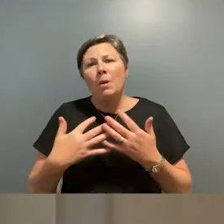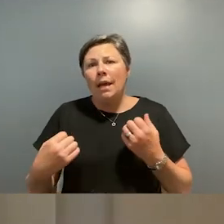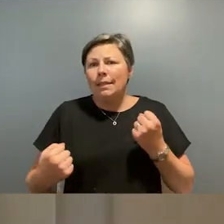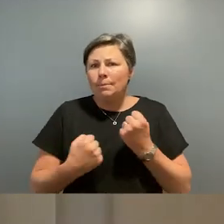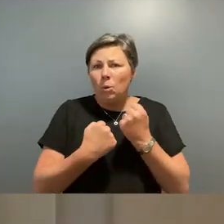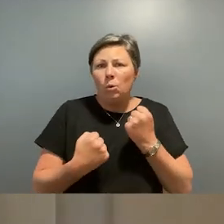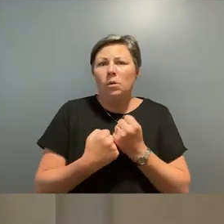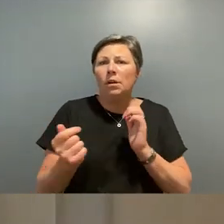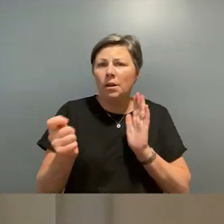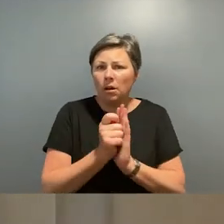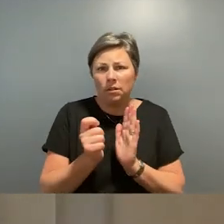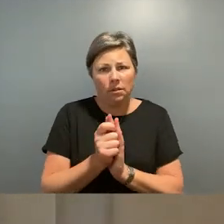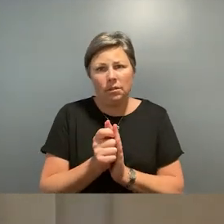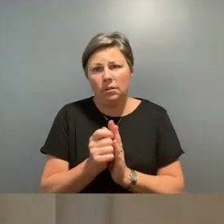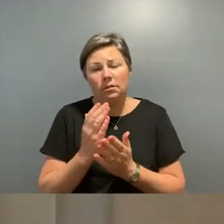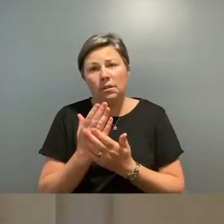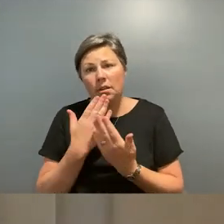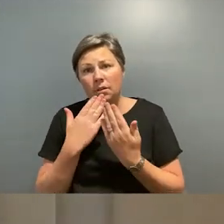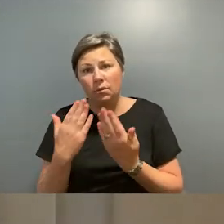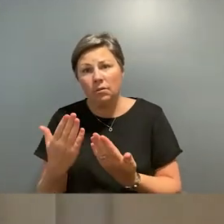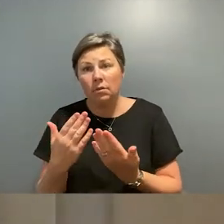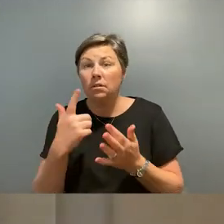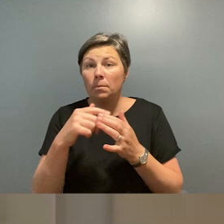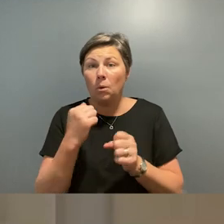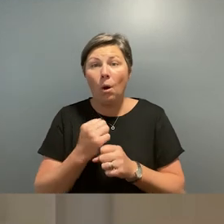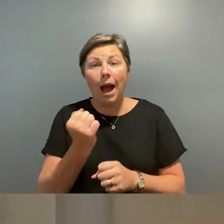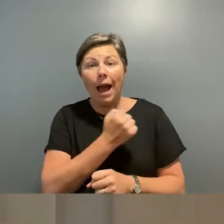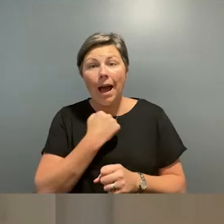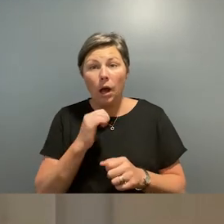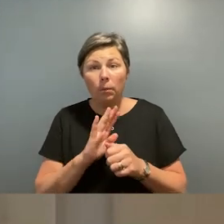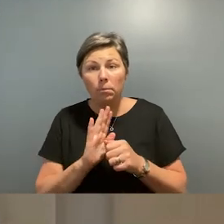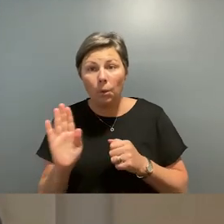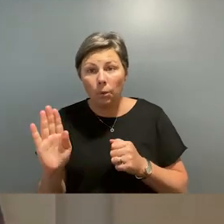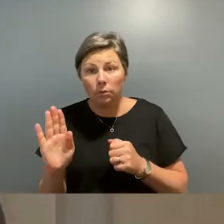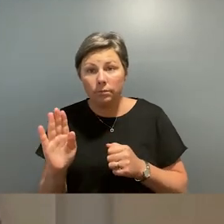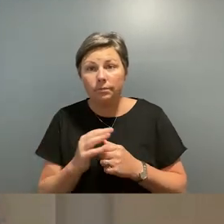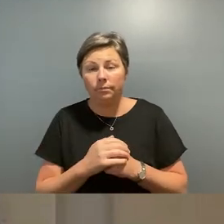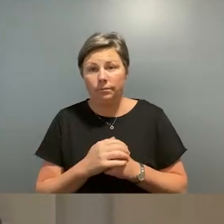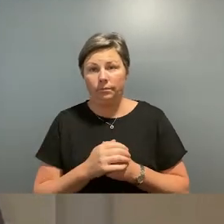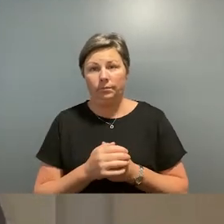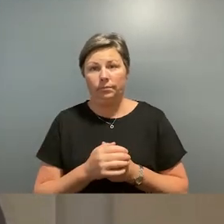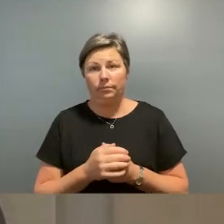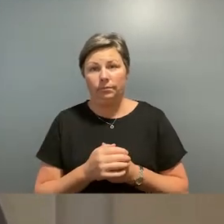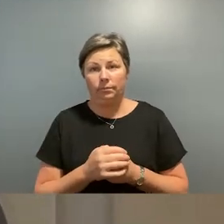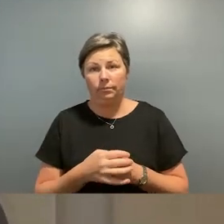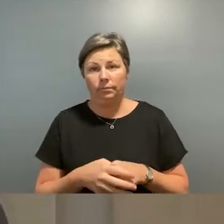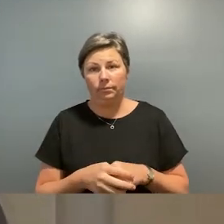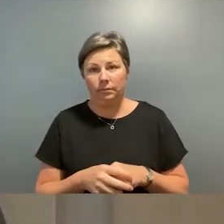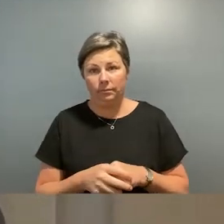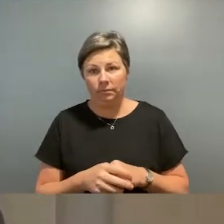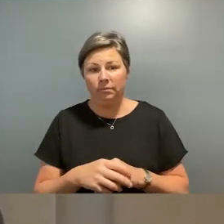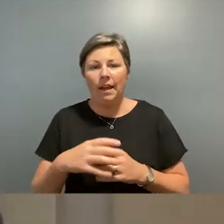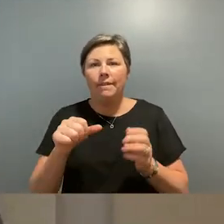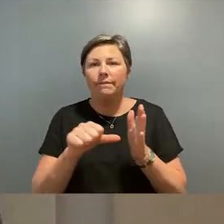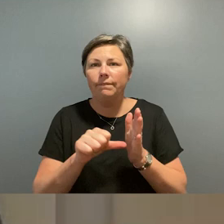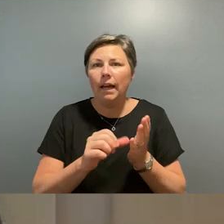number of partners who have made this festival possible including our board and founding partners particularly the valness